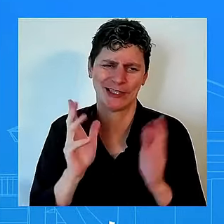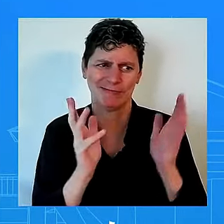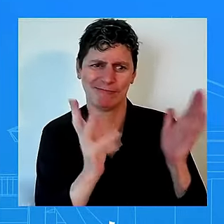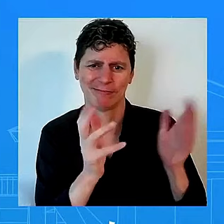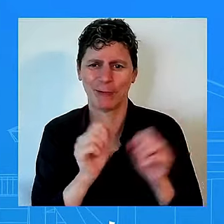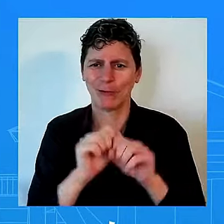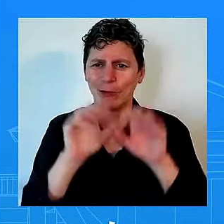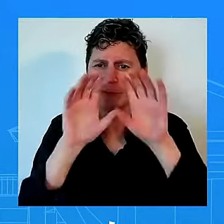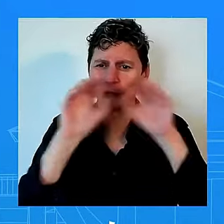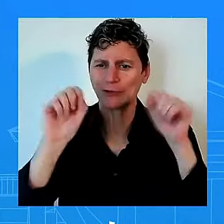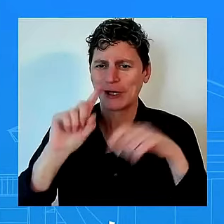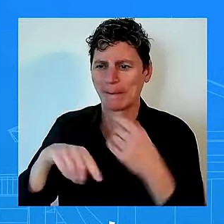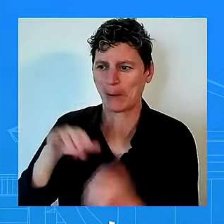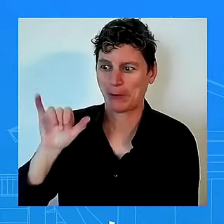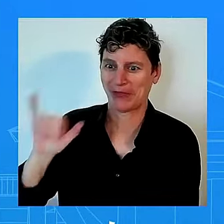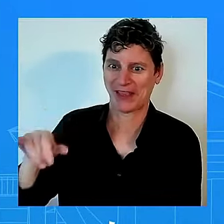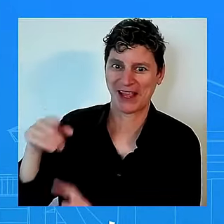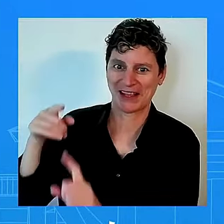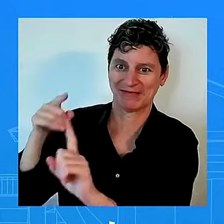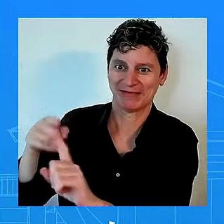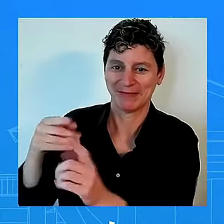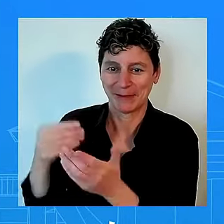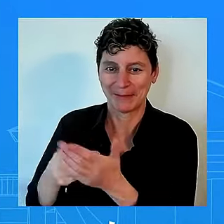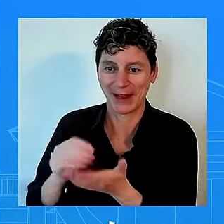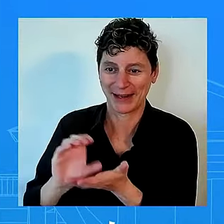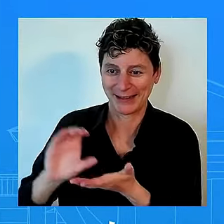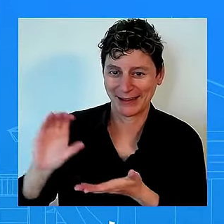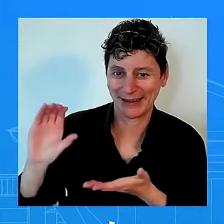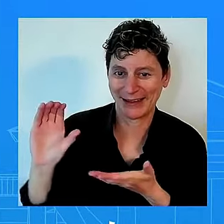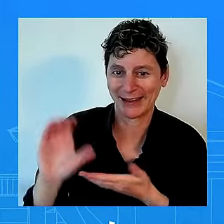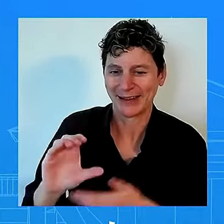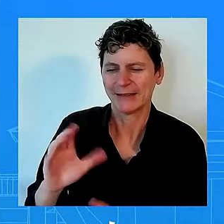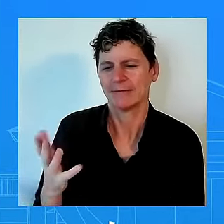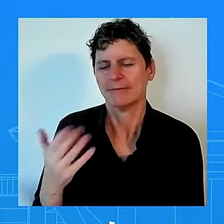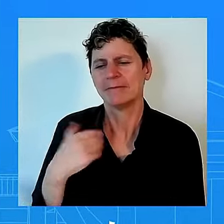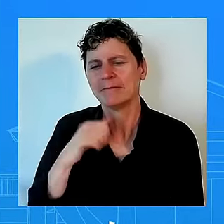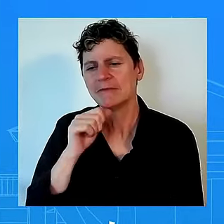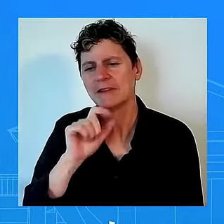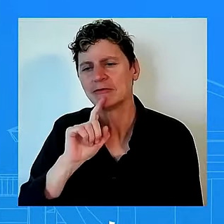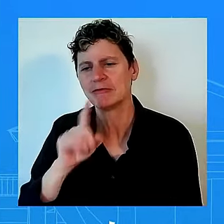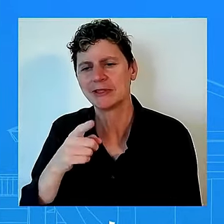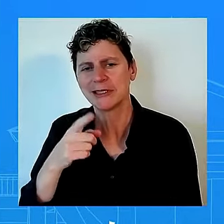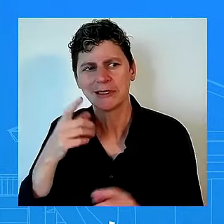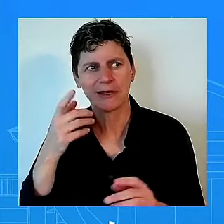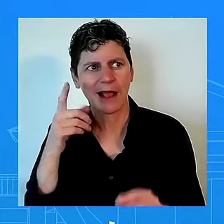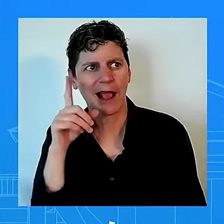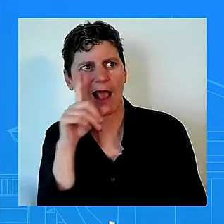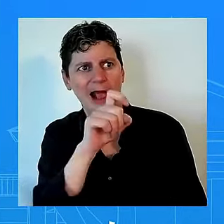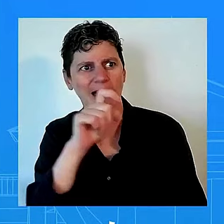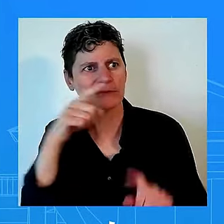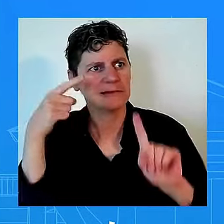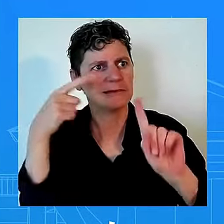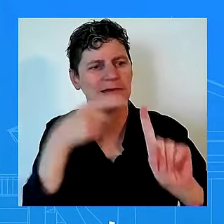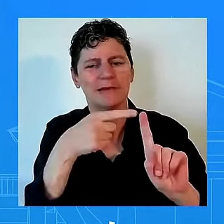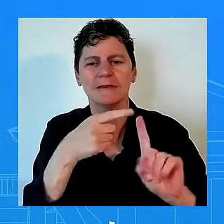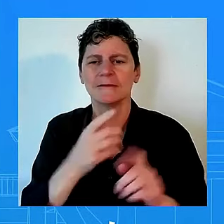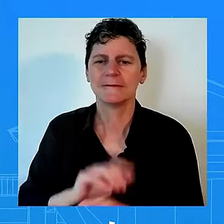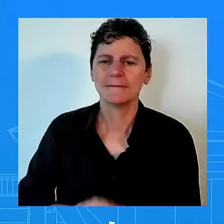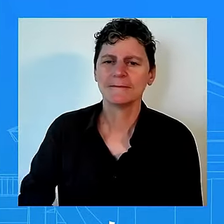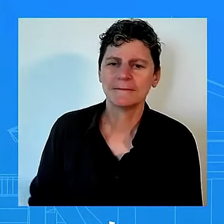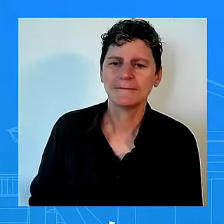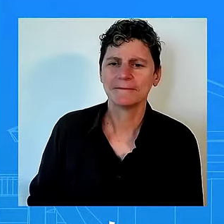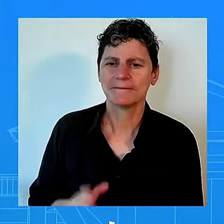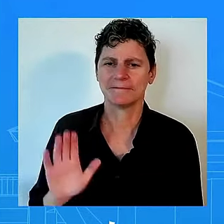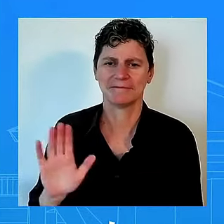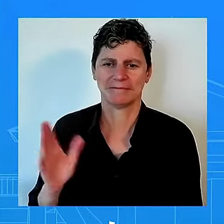occurred uh i have not asked him about uh specific about the link and and um uh the amount of people have who have gone on it to uh